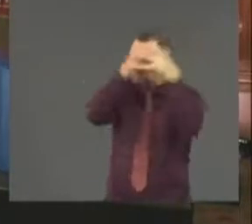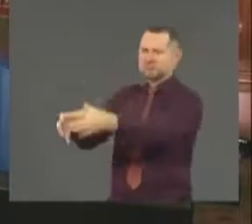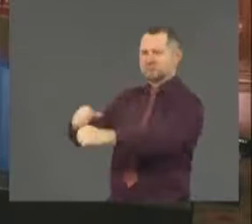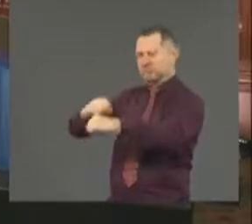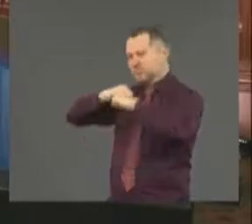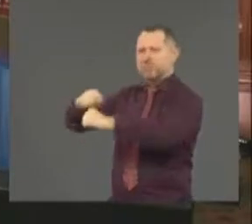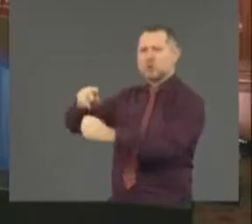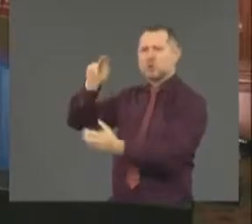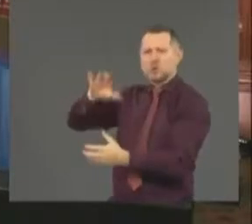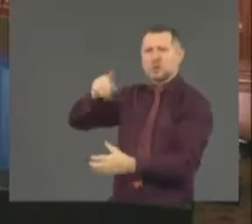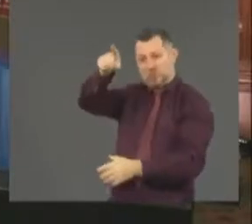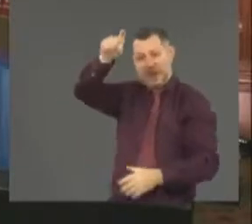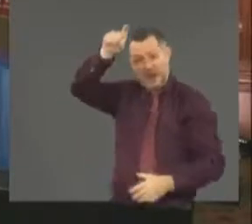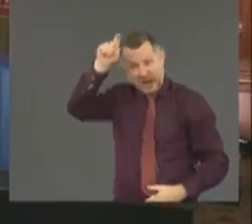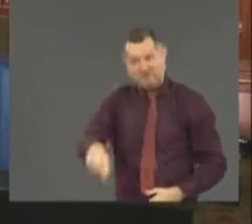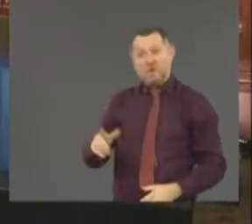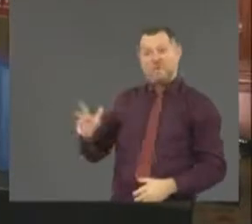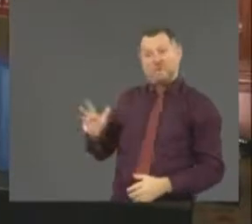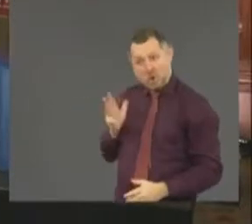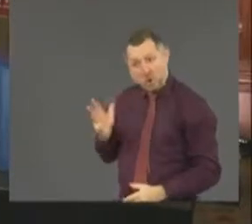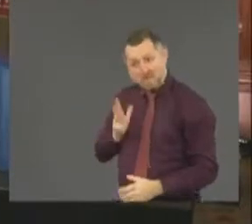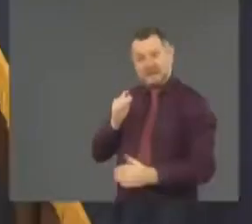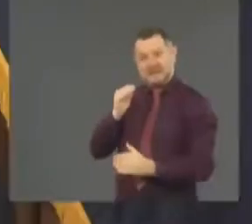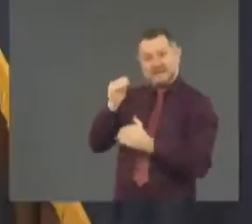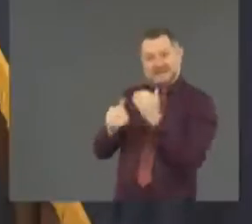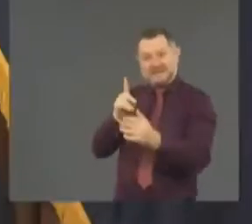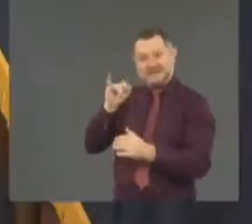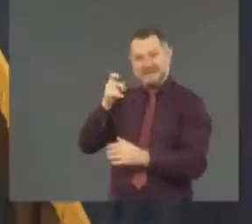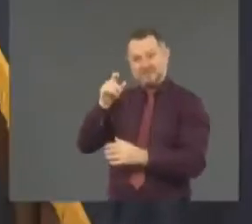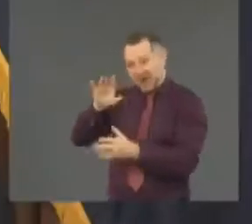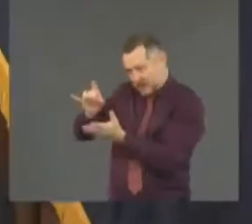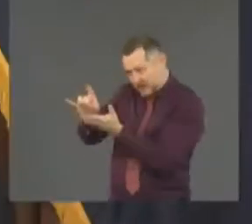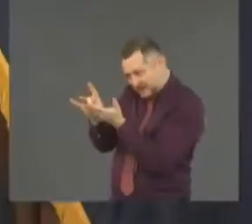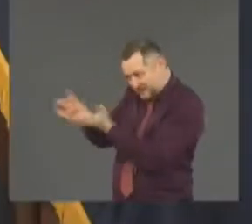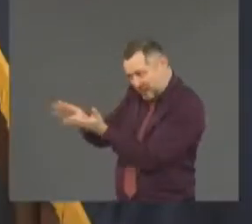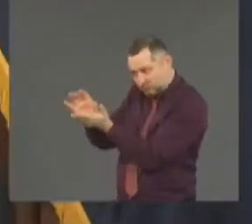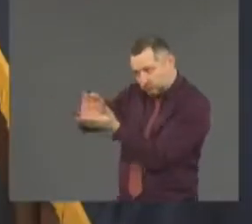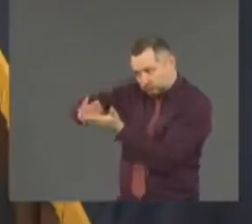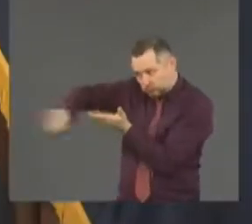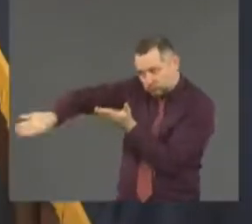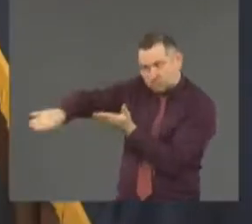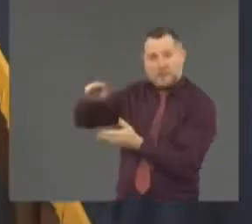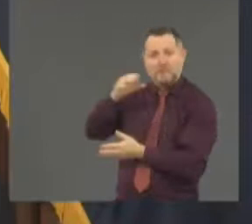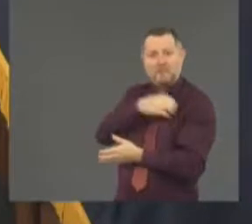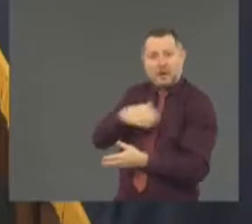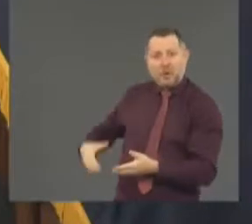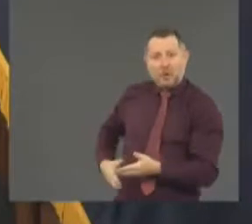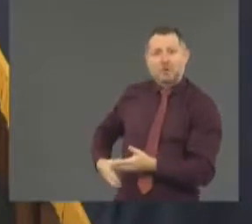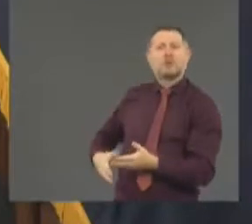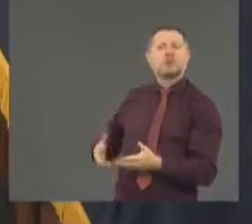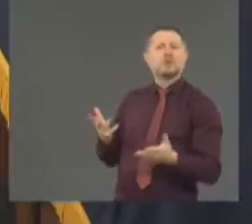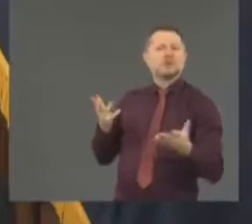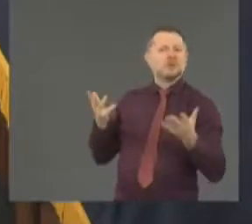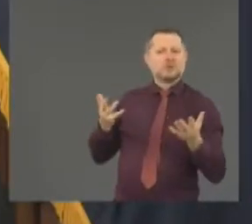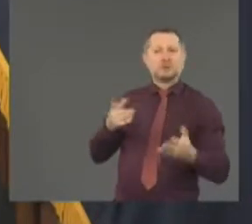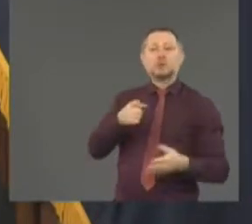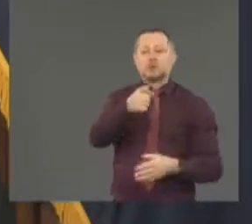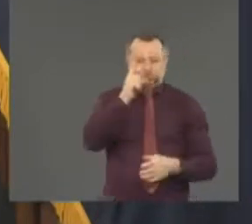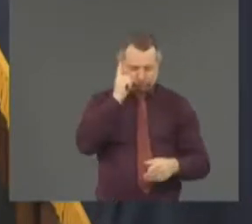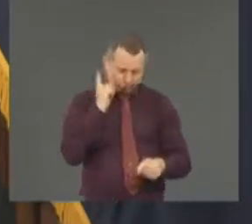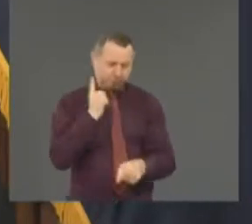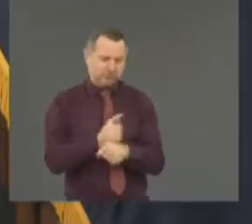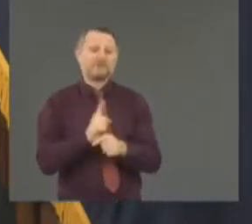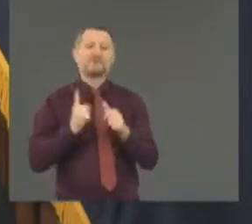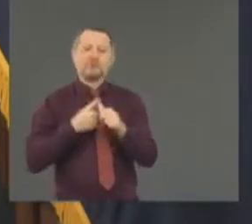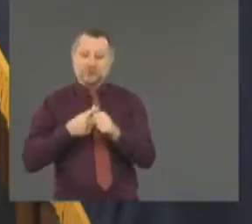to displace the mayor? You would have to displace the mayor. Because of his obstinacy he doesn't want to bring the national guard? So how did this work?